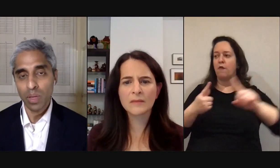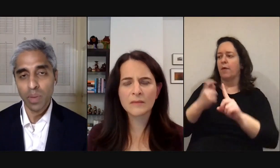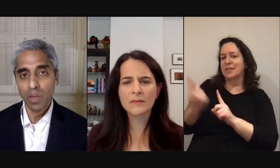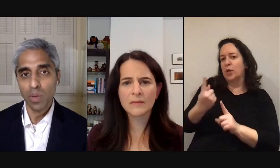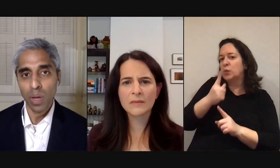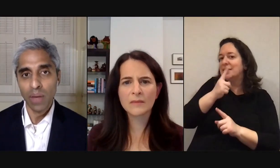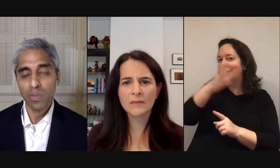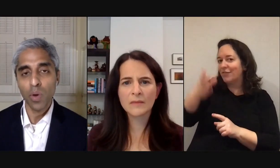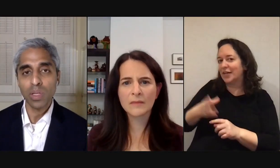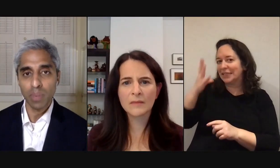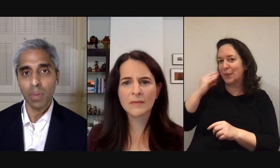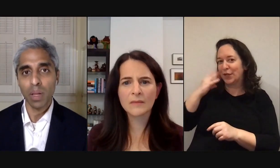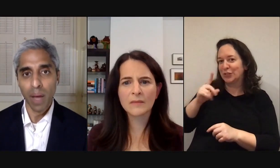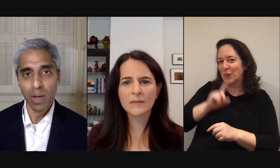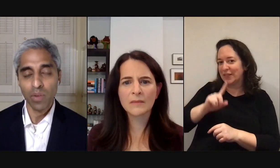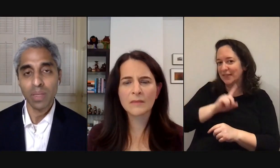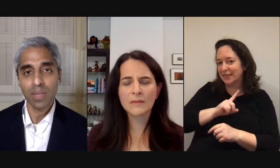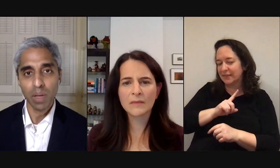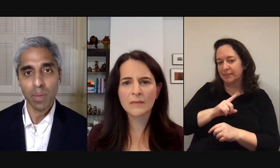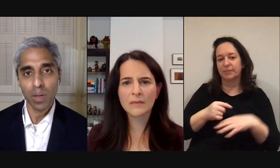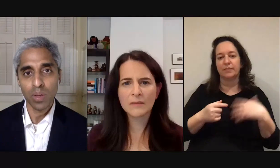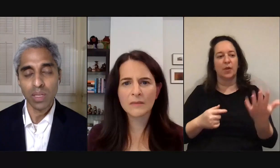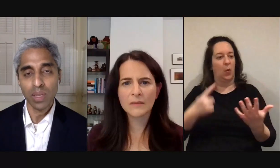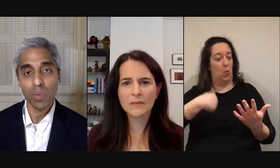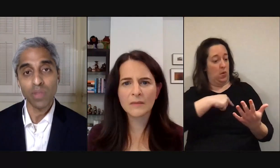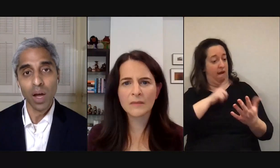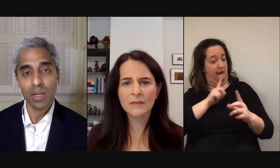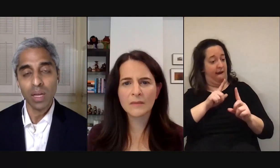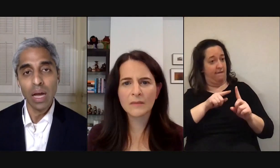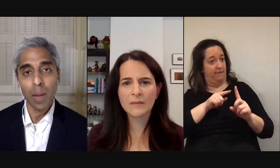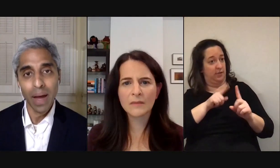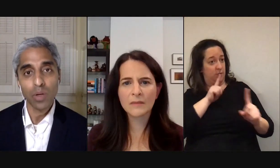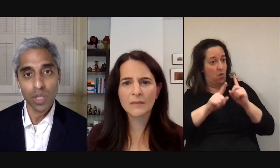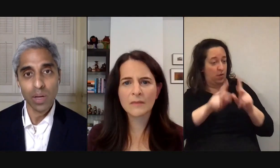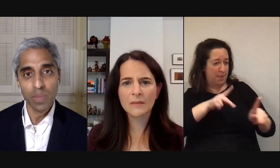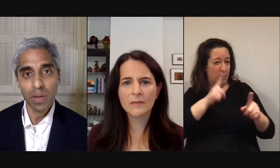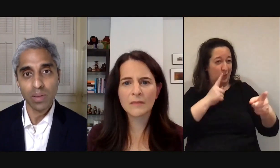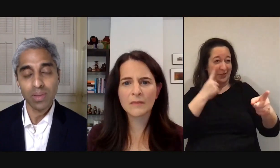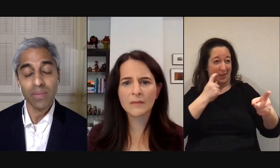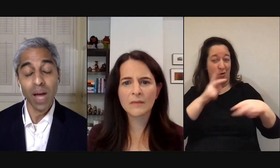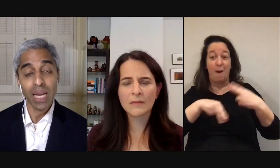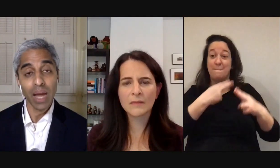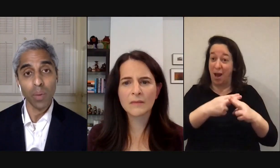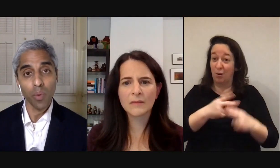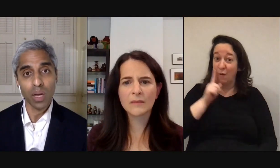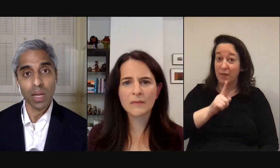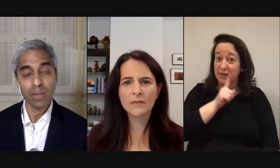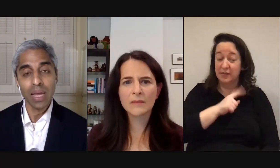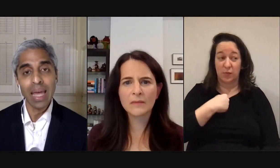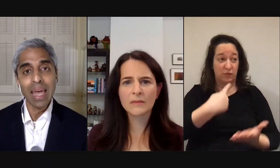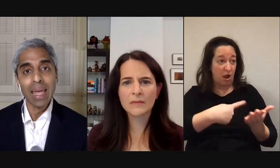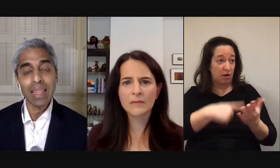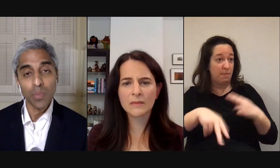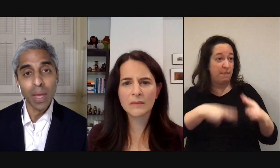from real experience that when i've spoken to people about it who have been skeptical about loneliness and then we've talked about shared experiences and they've gotten how important